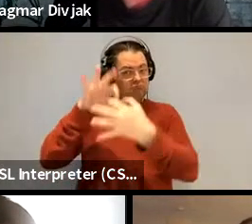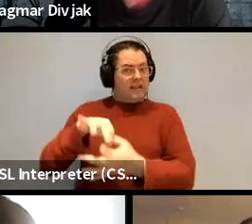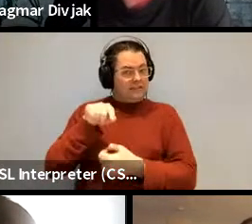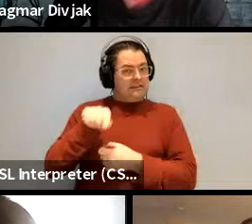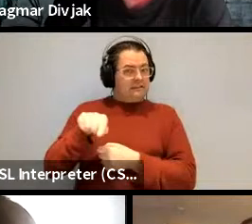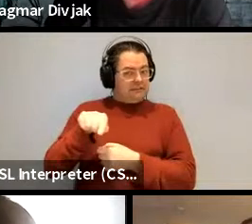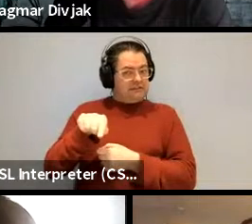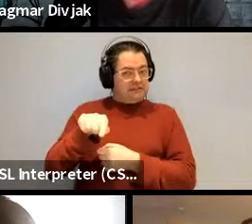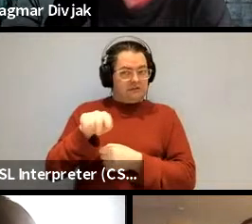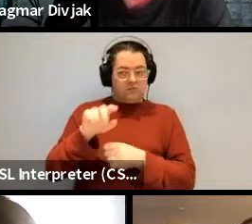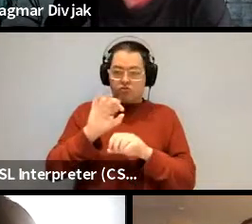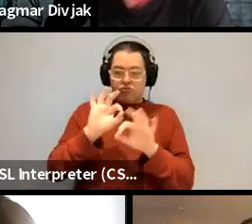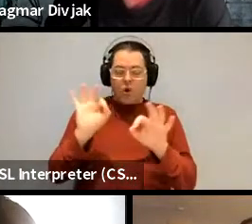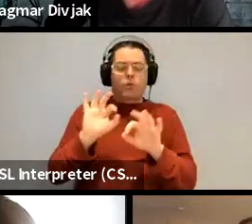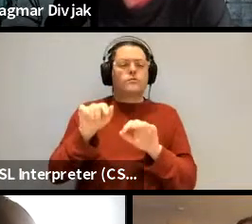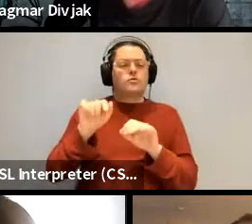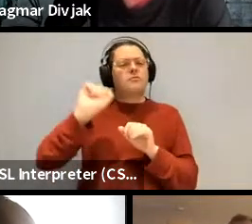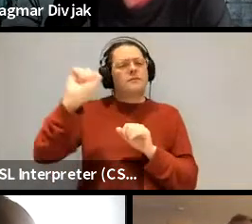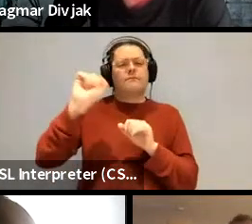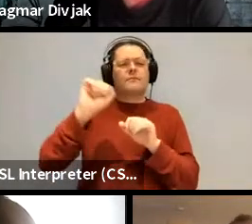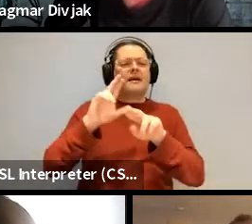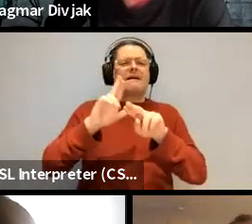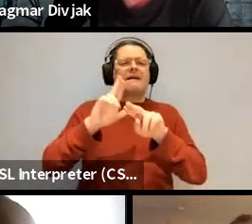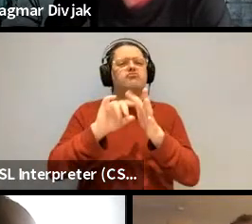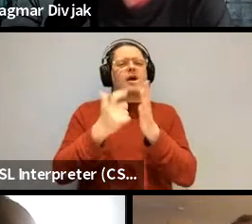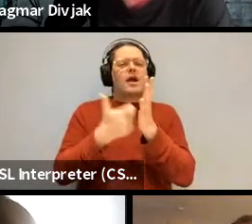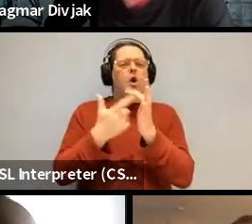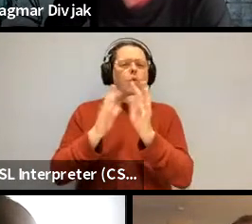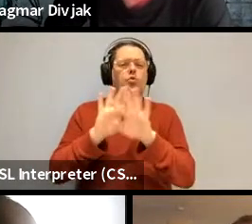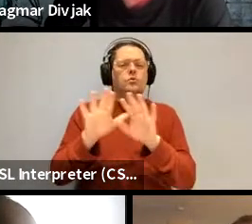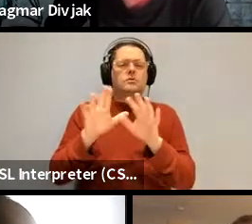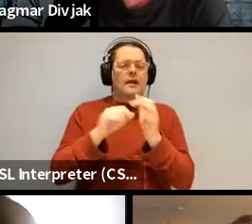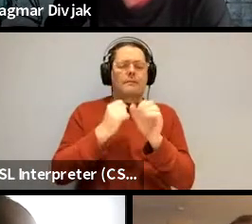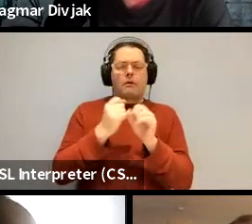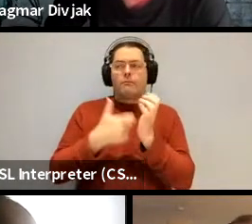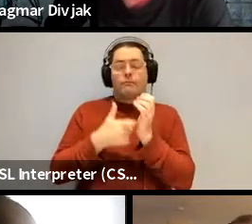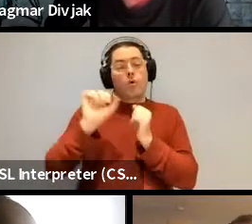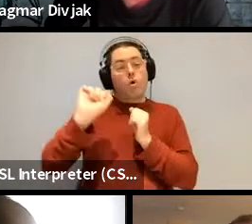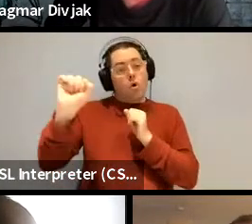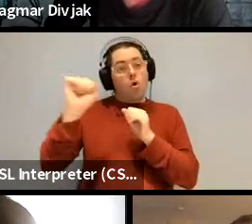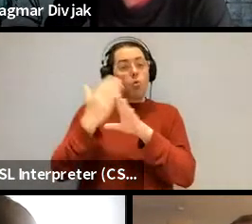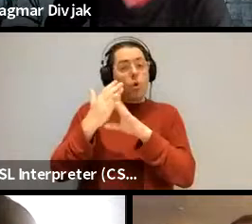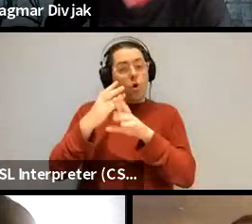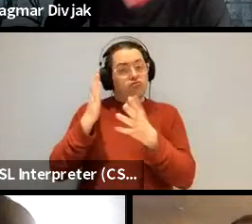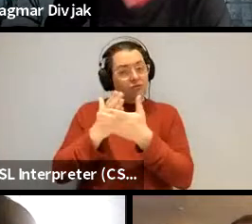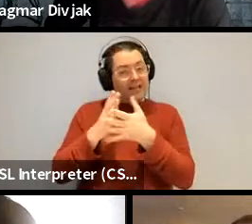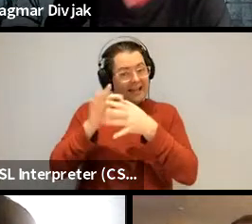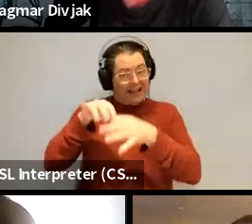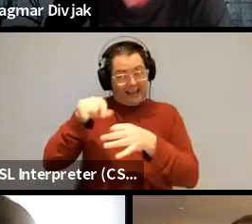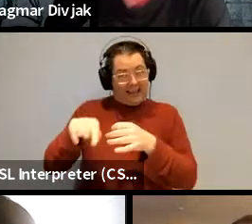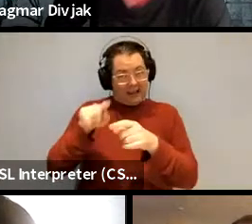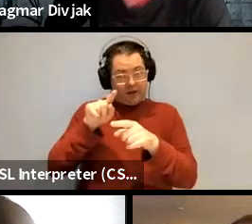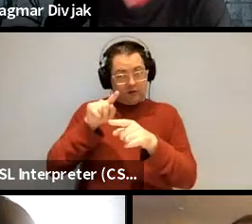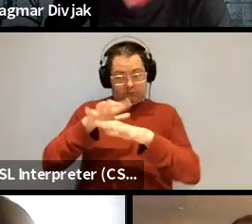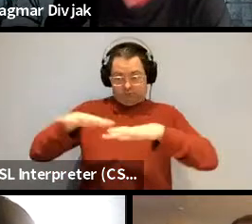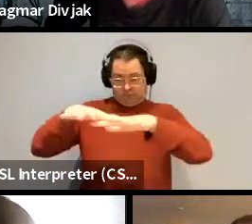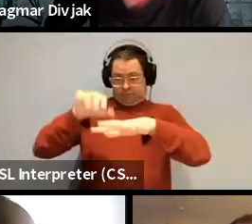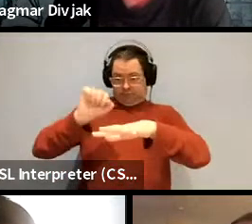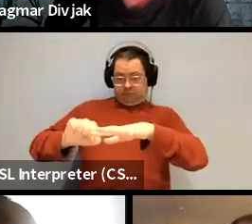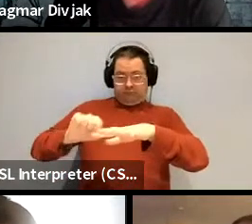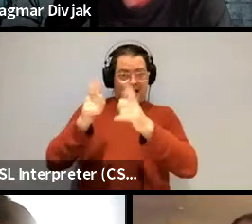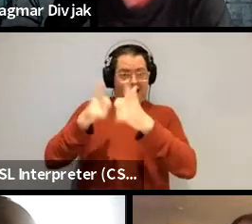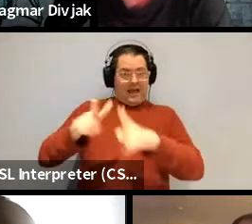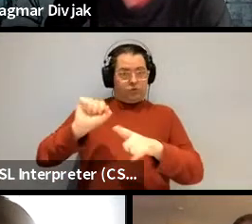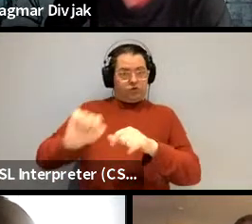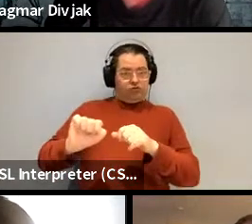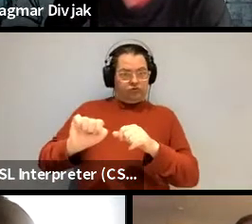there's no other tasks that do that that tax that network at all i mean i don't know how that addresses these questions at all